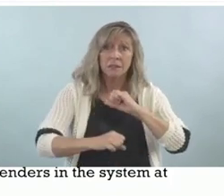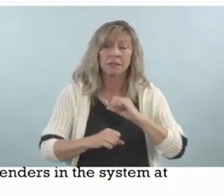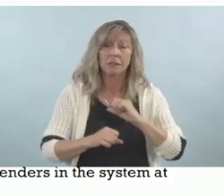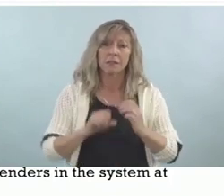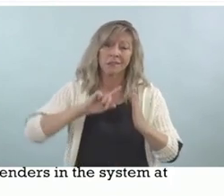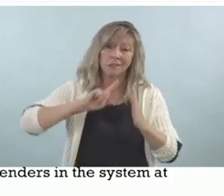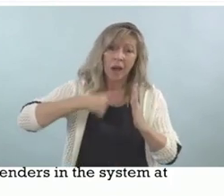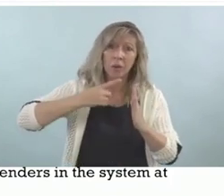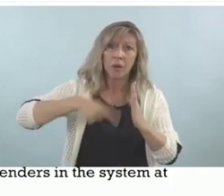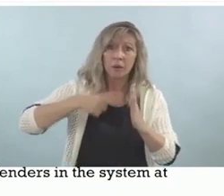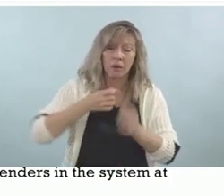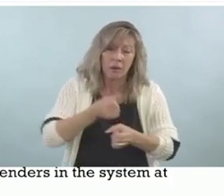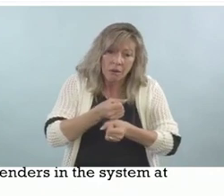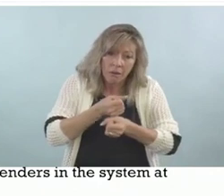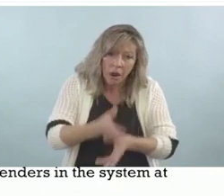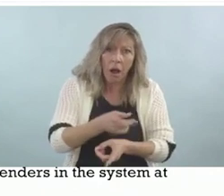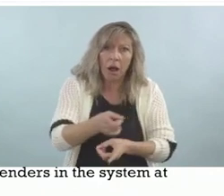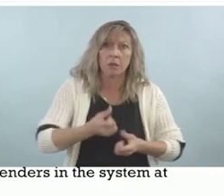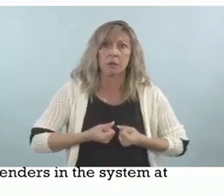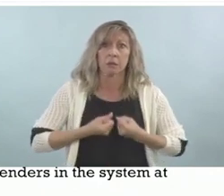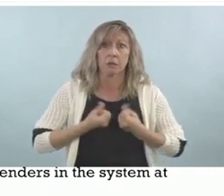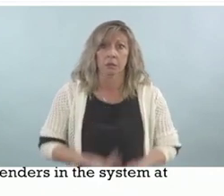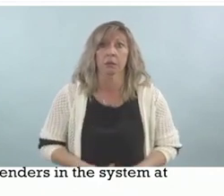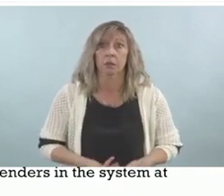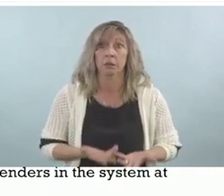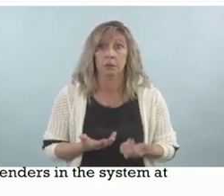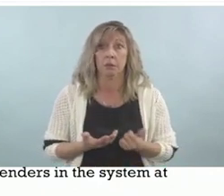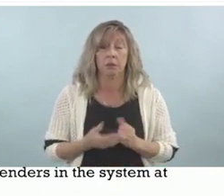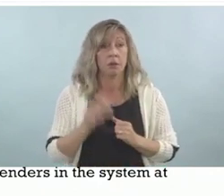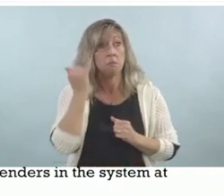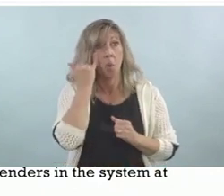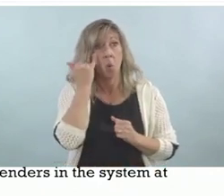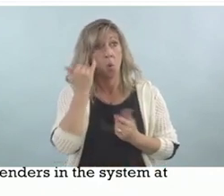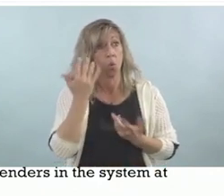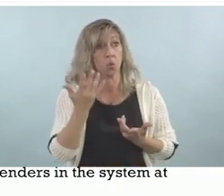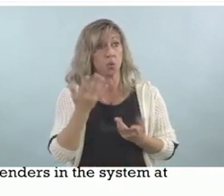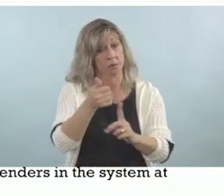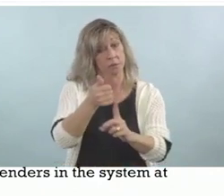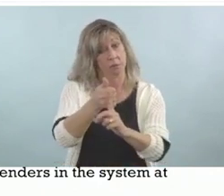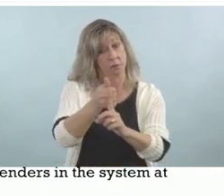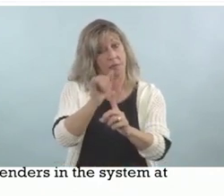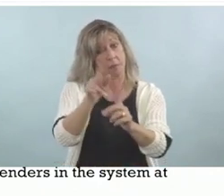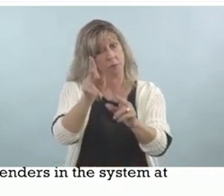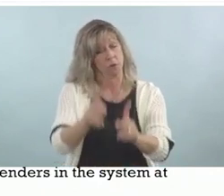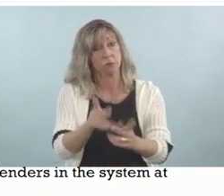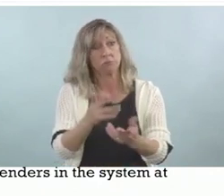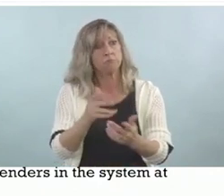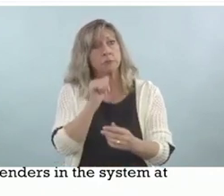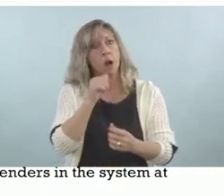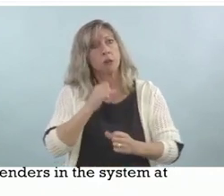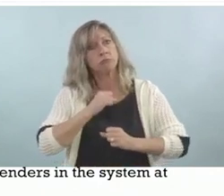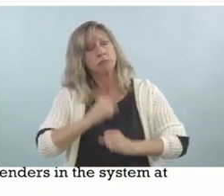do not have a strong ego and a strong sense of self, you're more likely to give in to